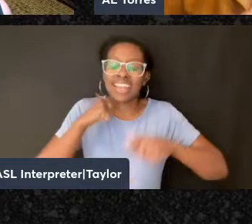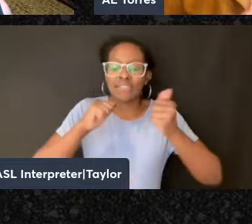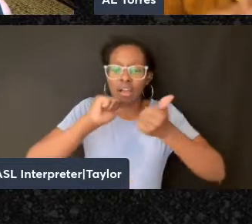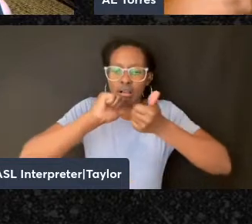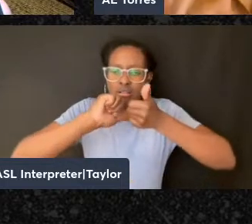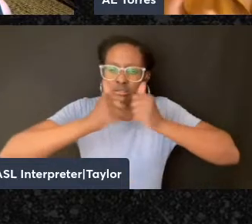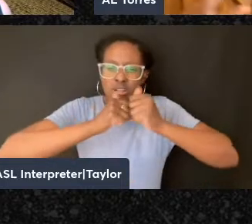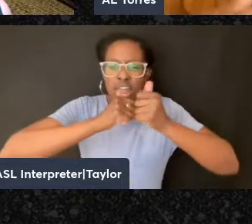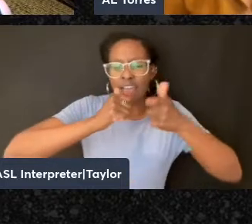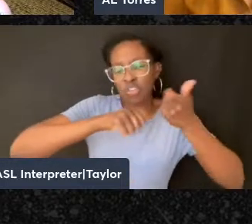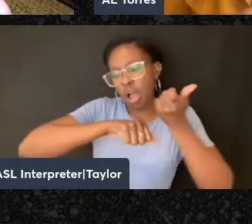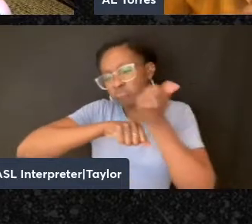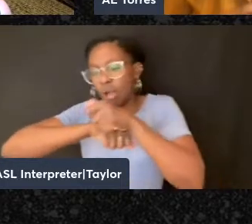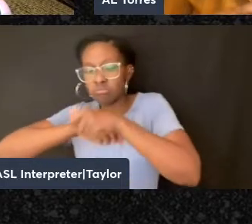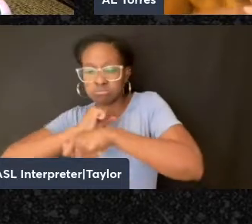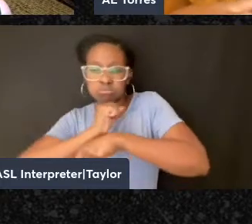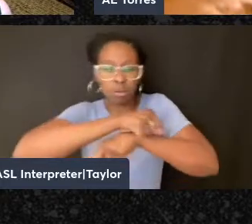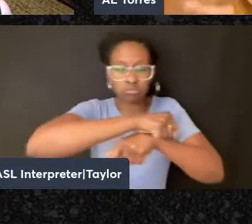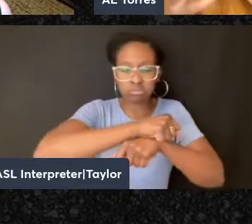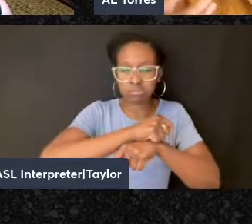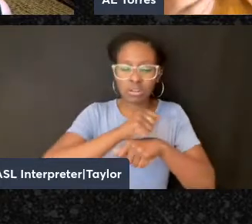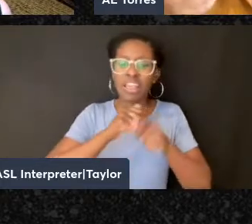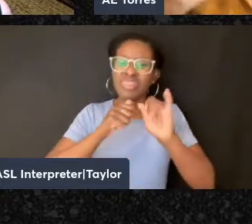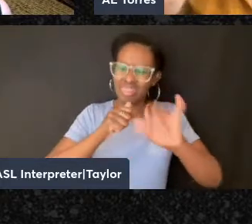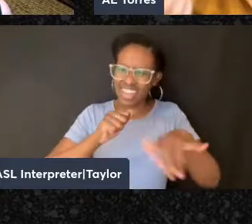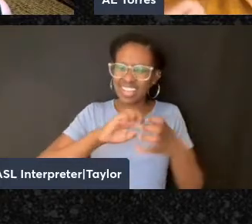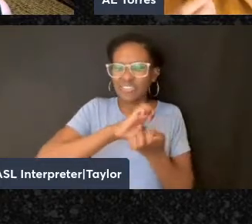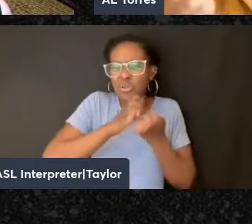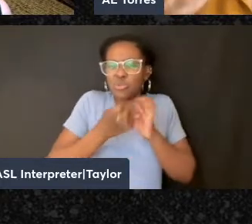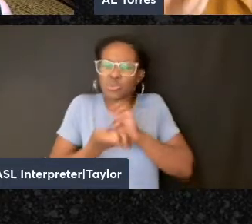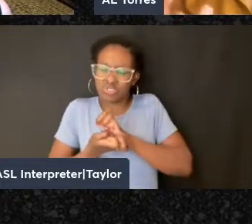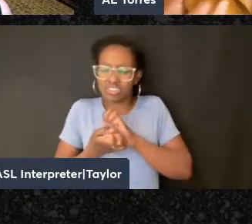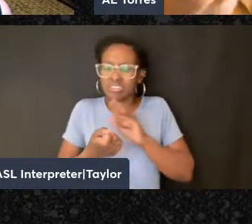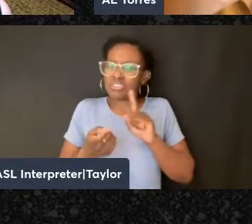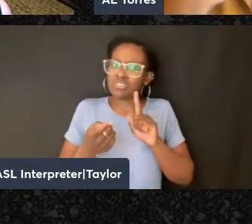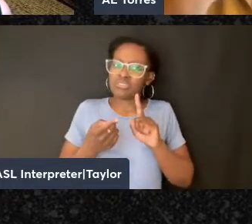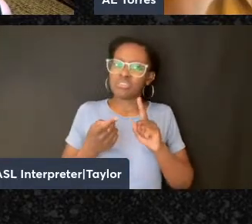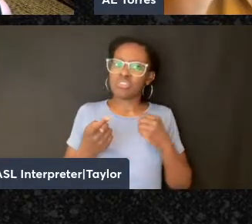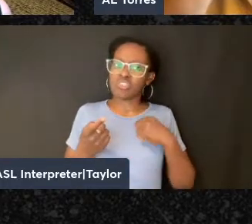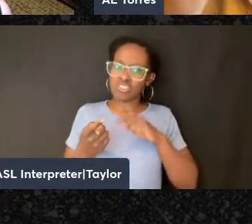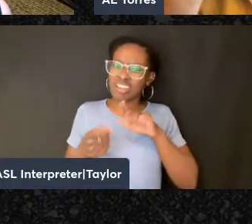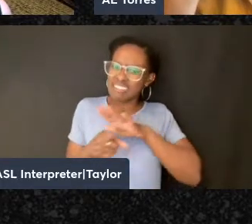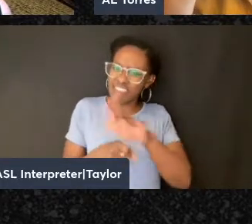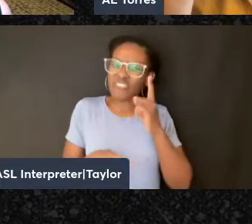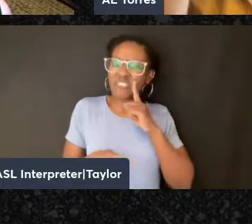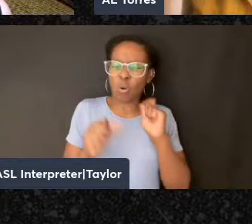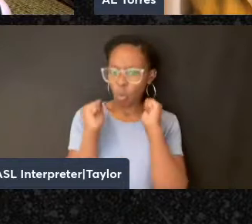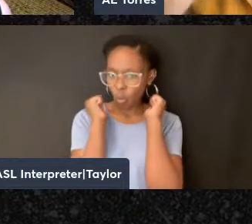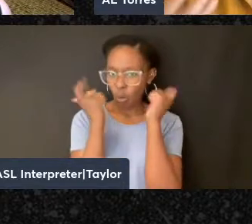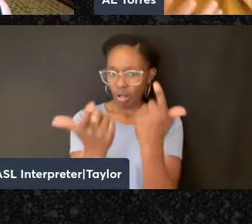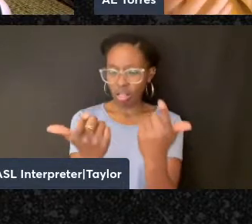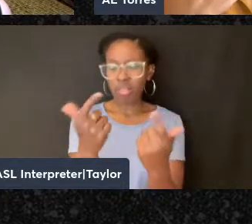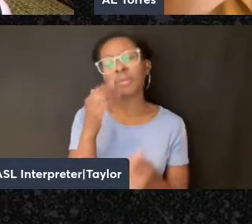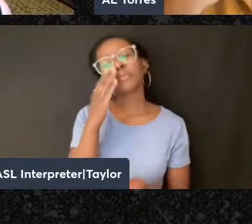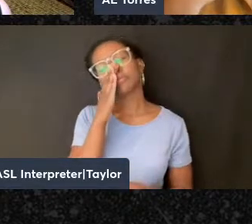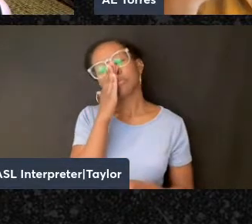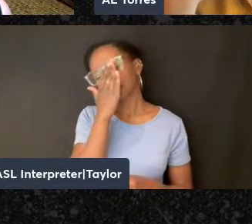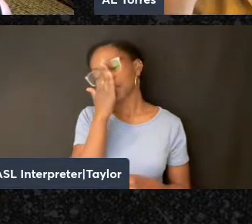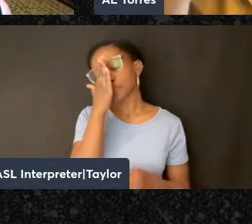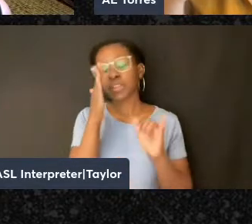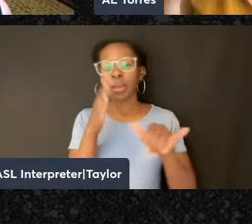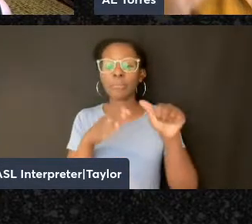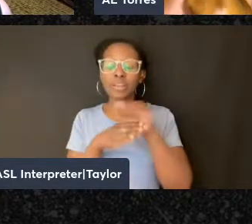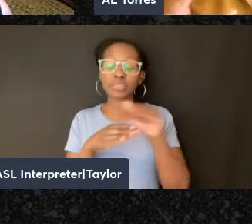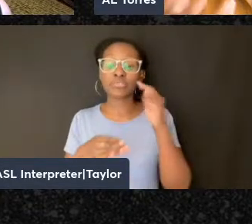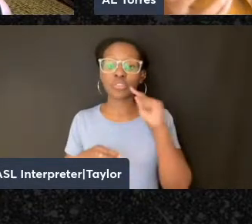of evolution. And so for Goldman and for Kropotkin and for others who are practicing mutual aid, they're